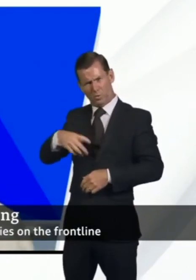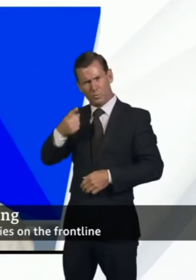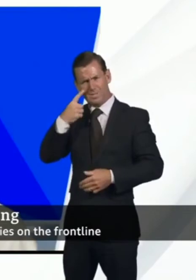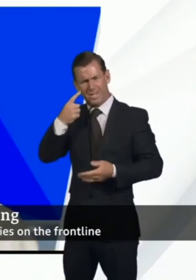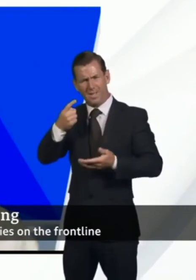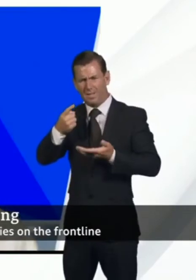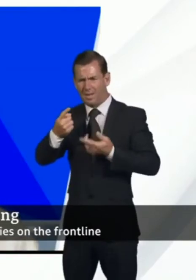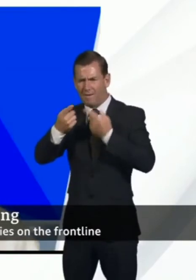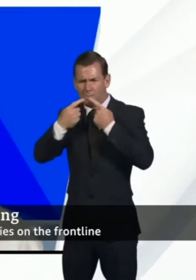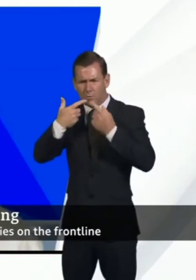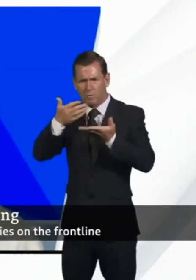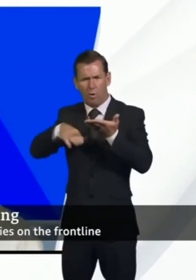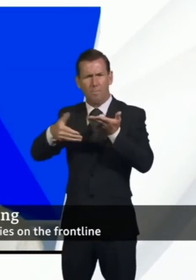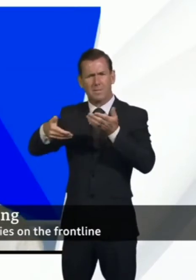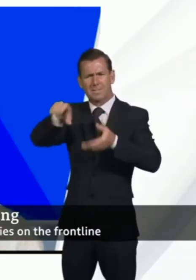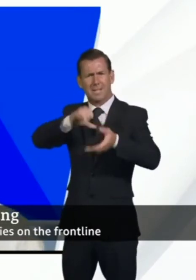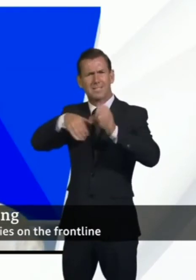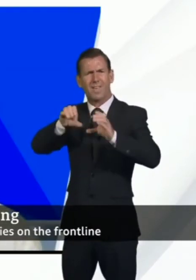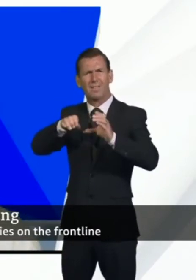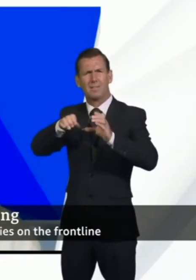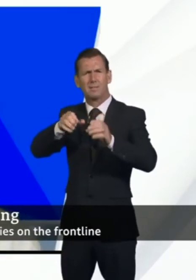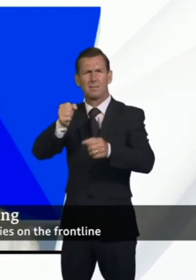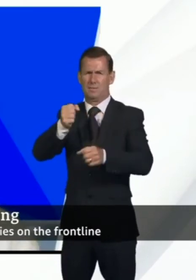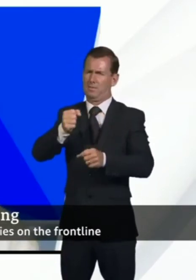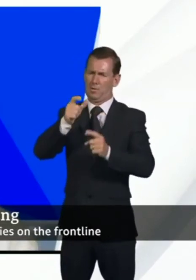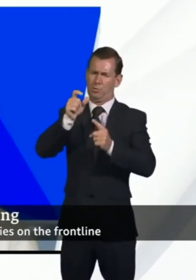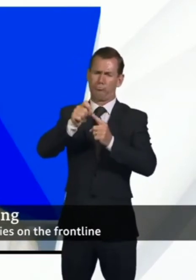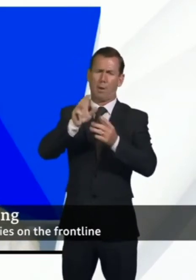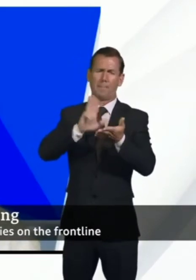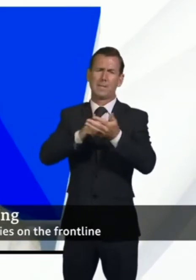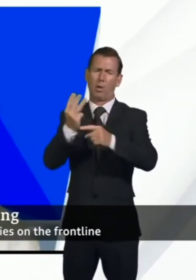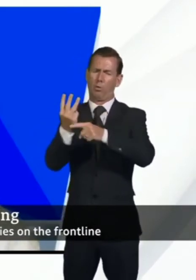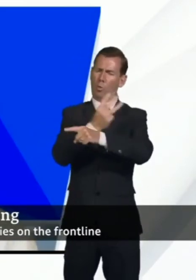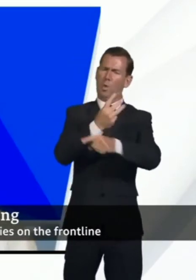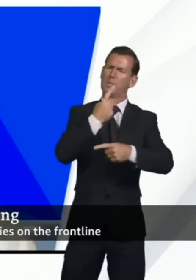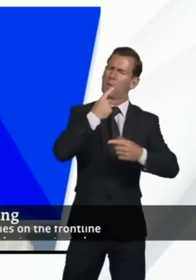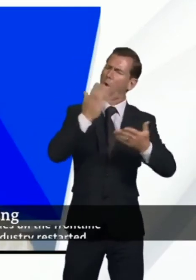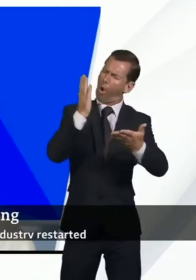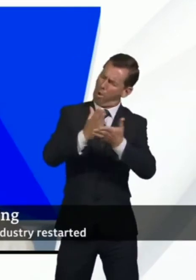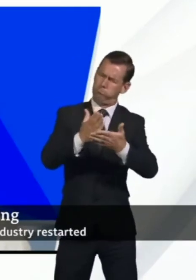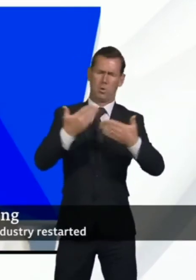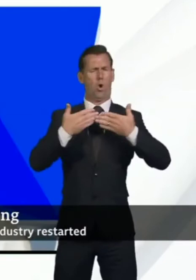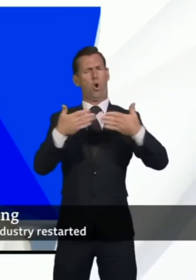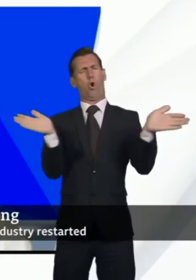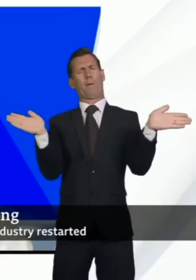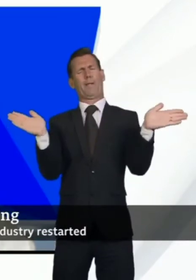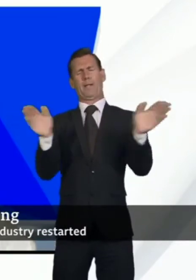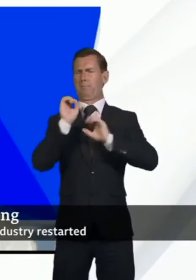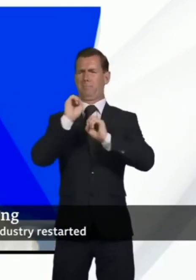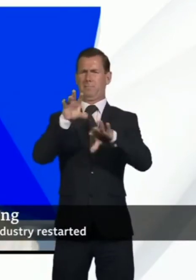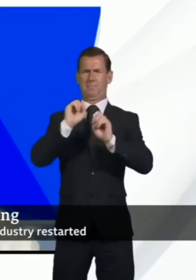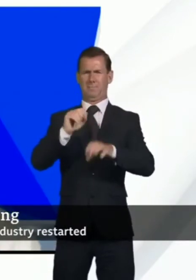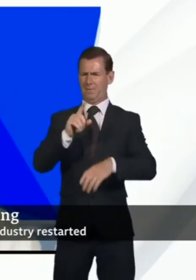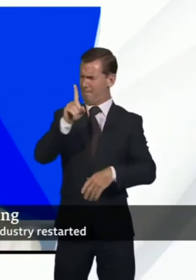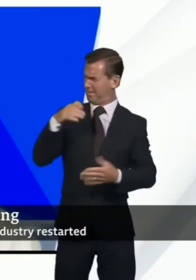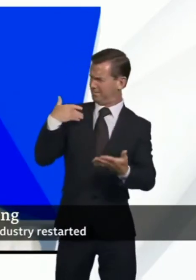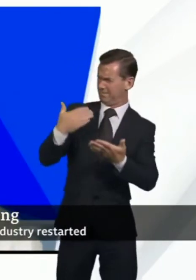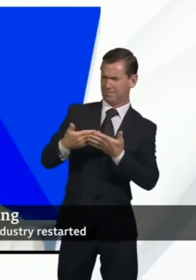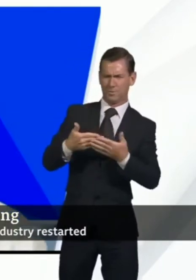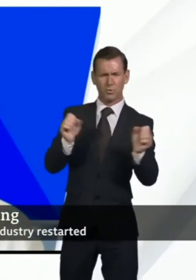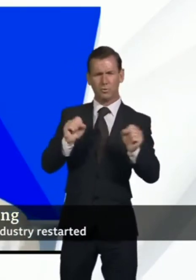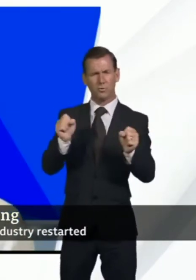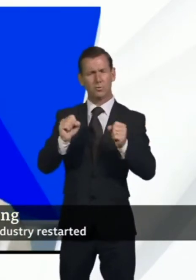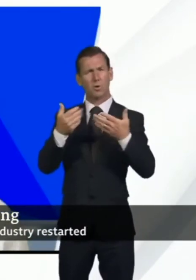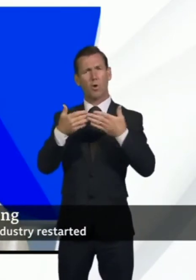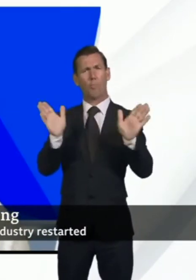will the government fulfil the Prime Minister's transparency pledge by publishing it? And just a quick second one, if I may. Under